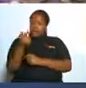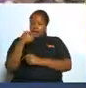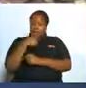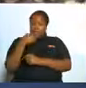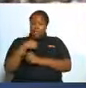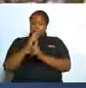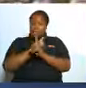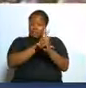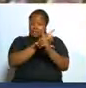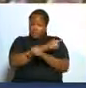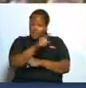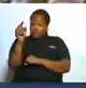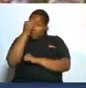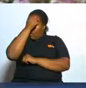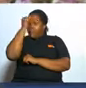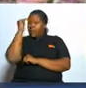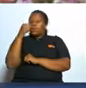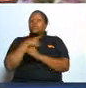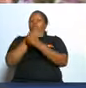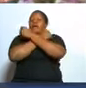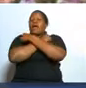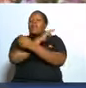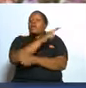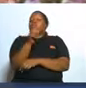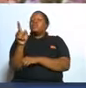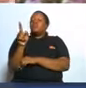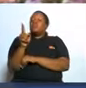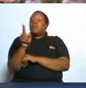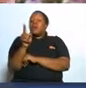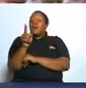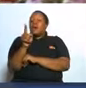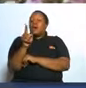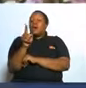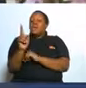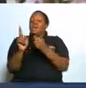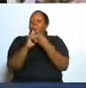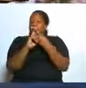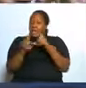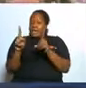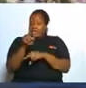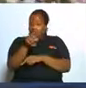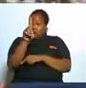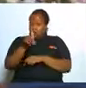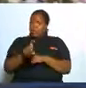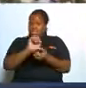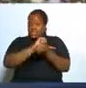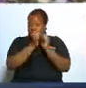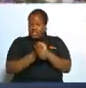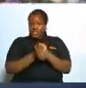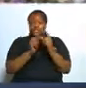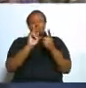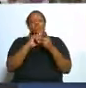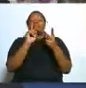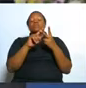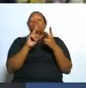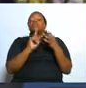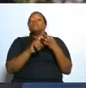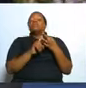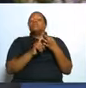was defending you because I love you but you have to change number one and number two